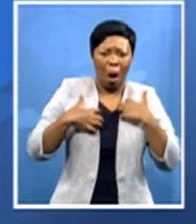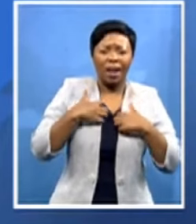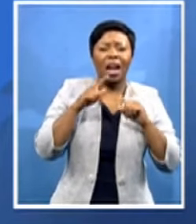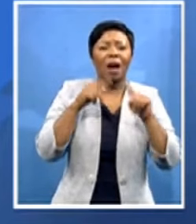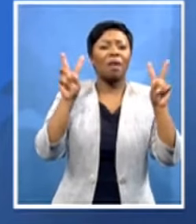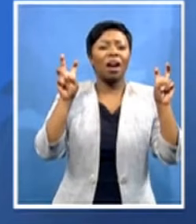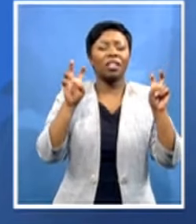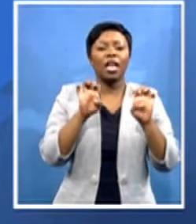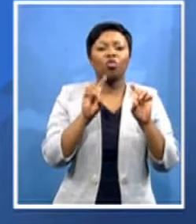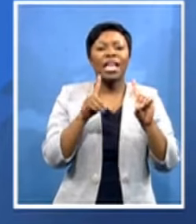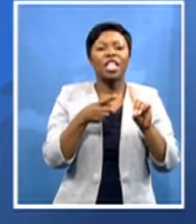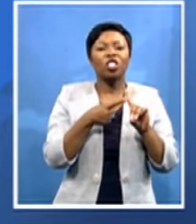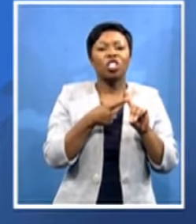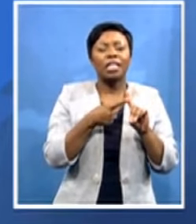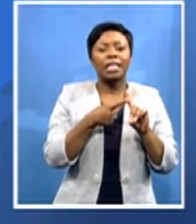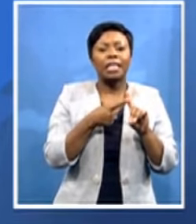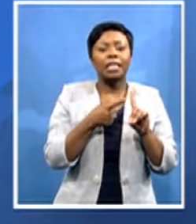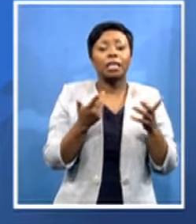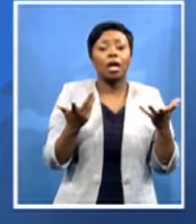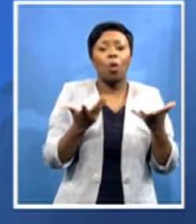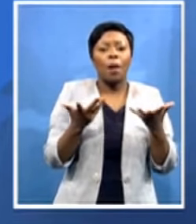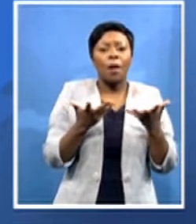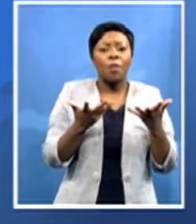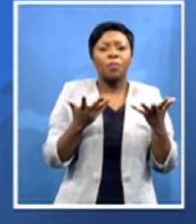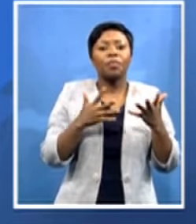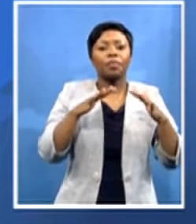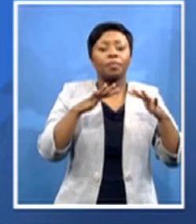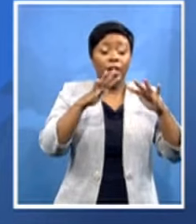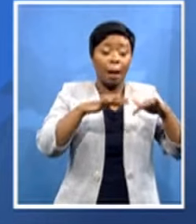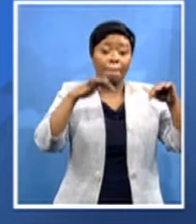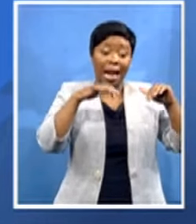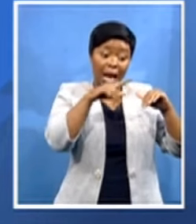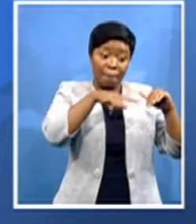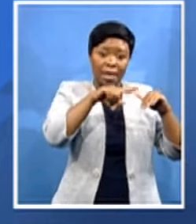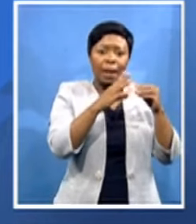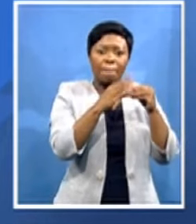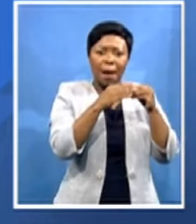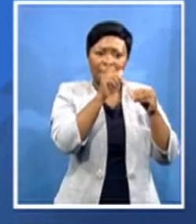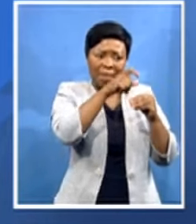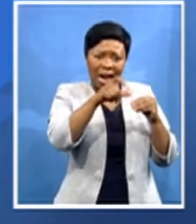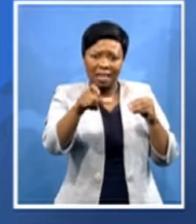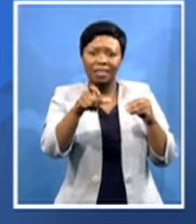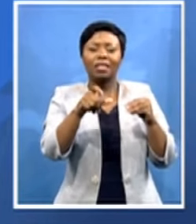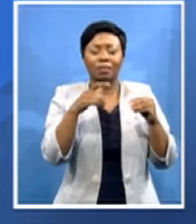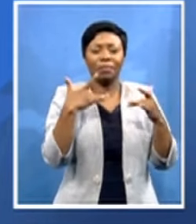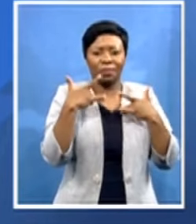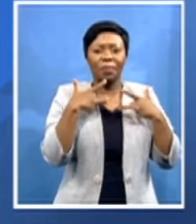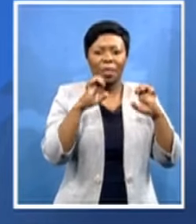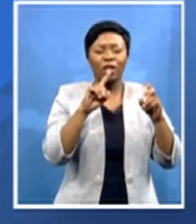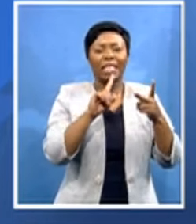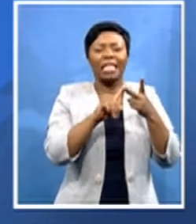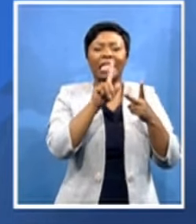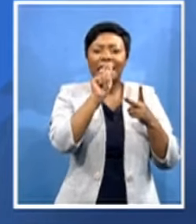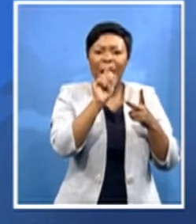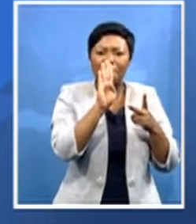parliament members we are worried about uh tb diseases we are